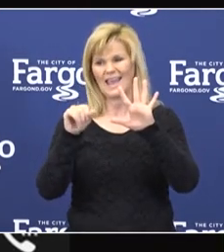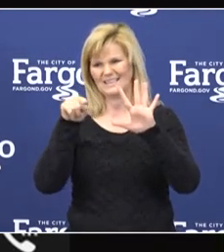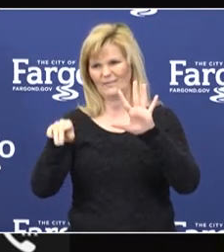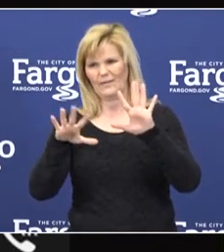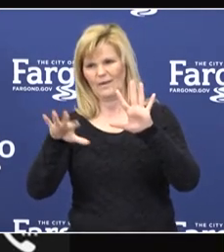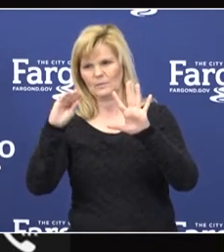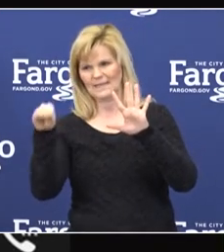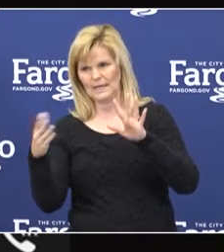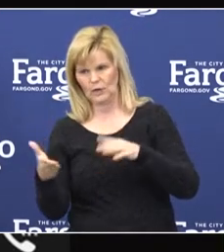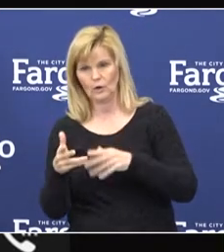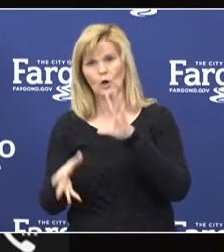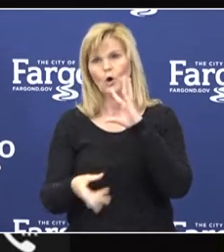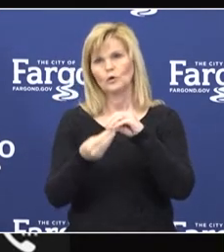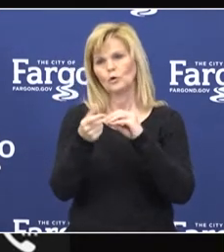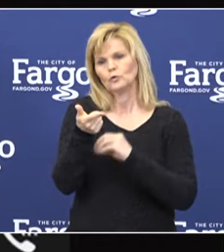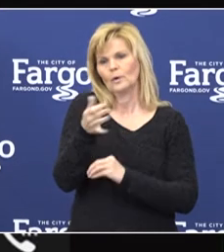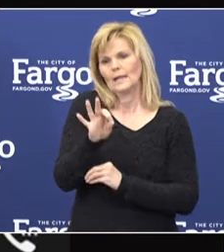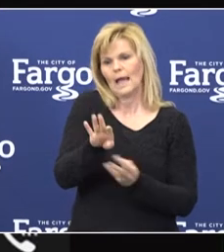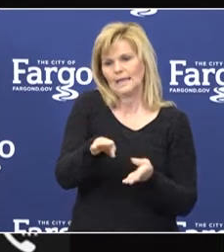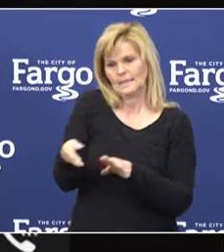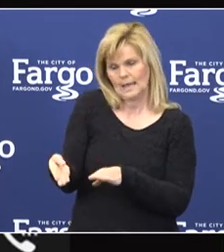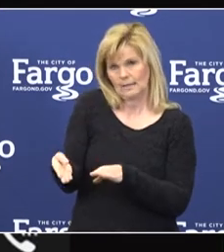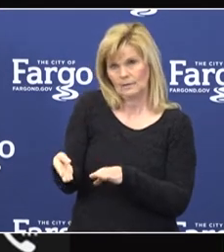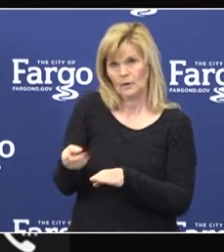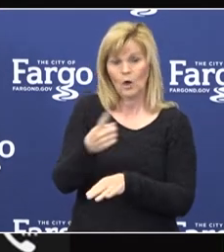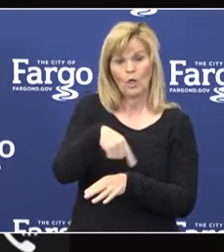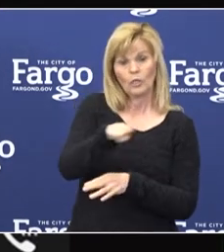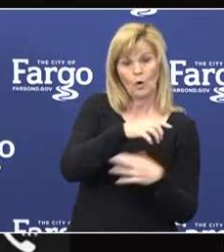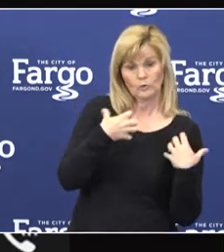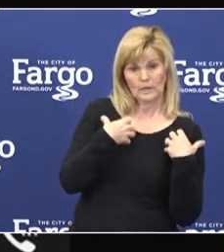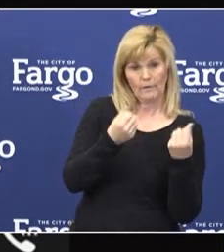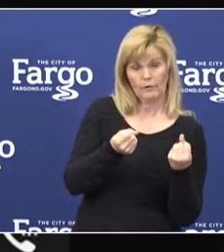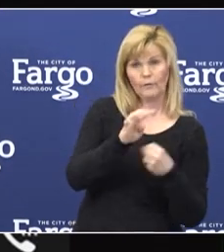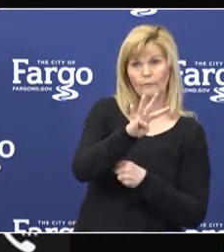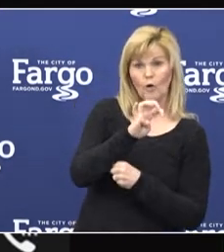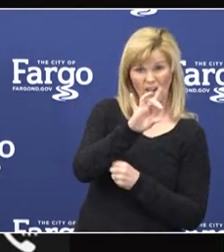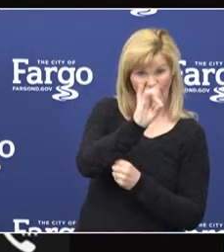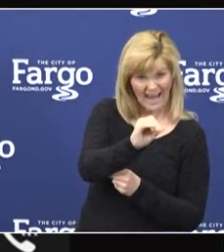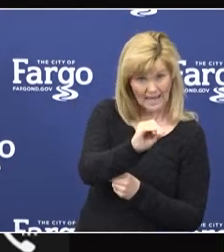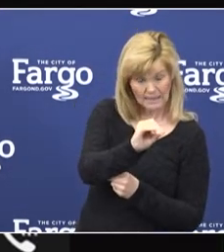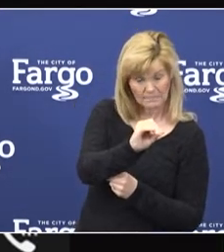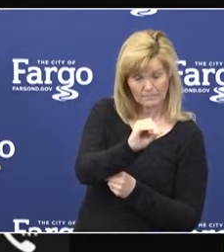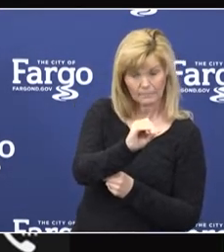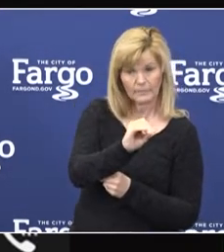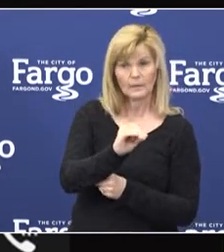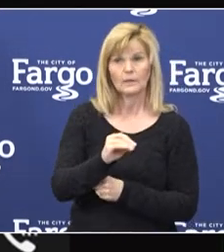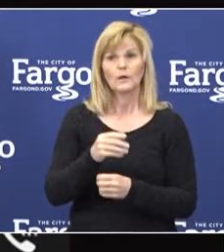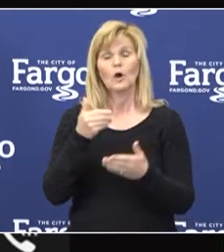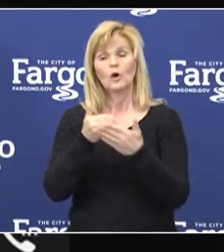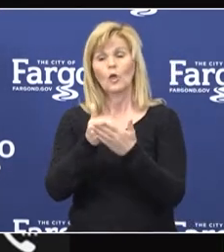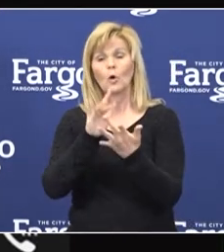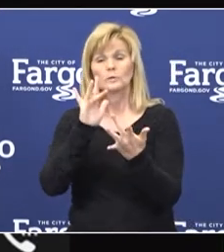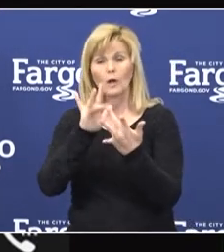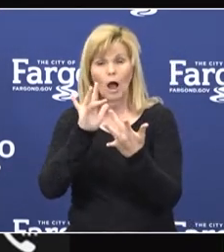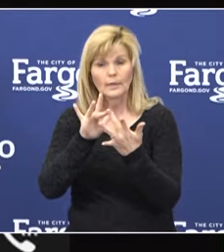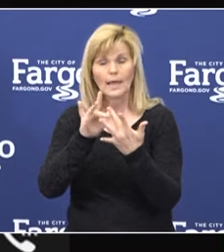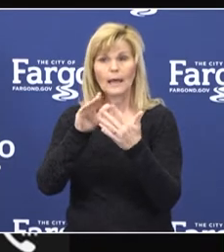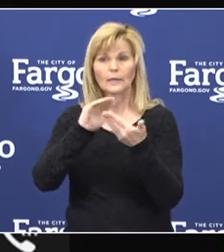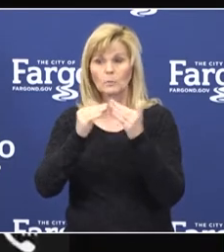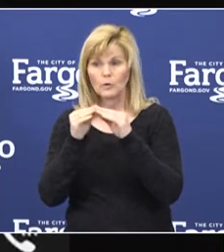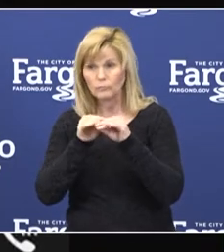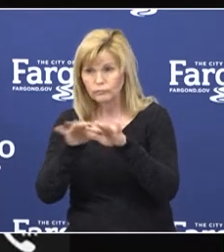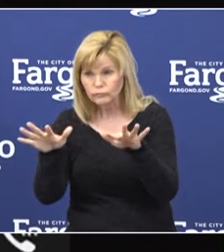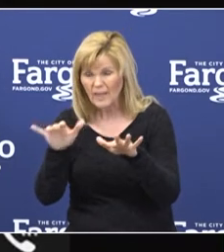been 29 deaths to date, and recovered cases stand at 480. Close contacts and community spread still account for